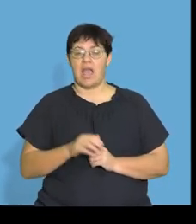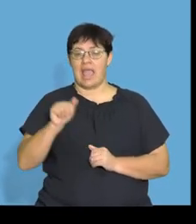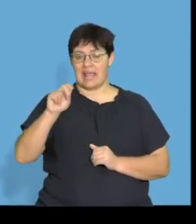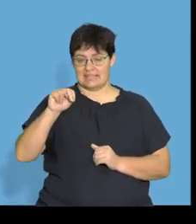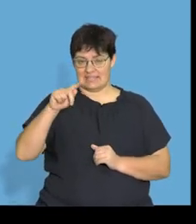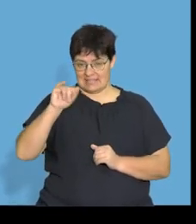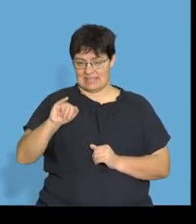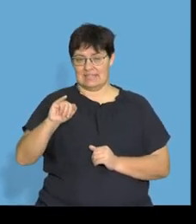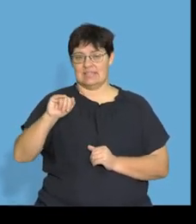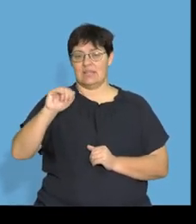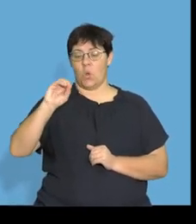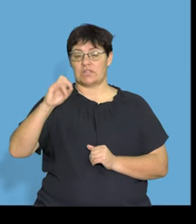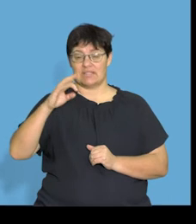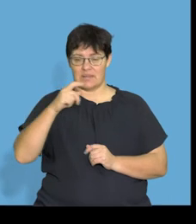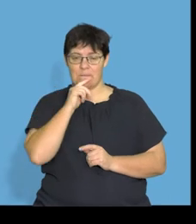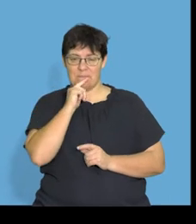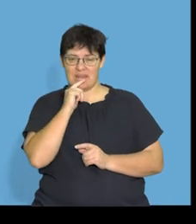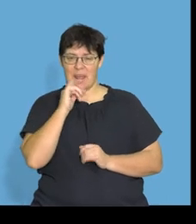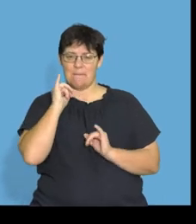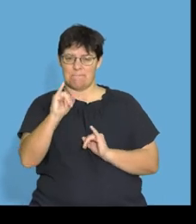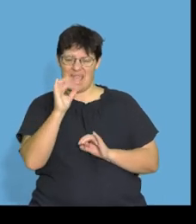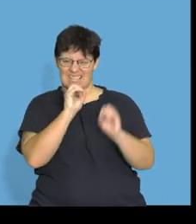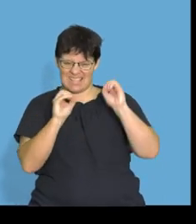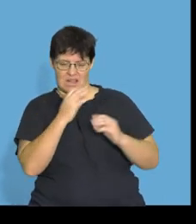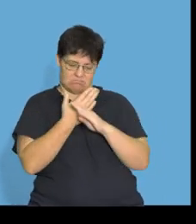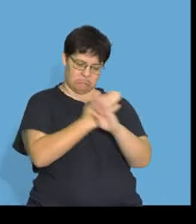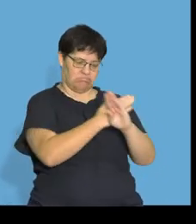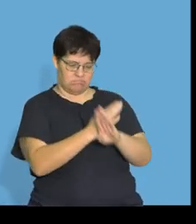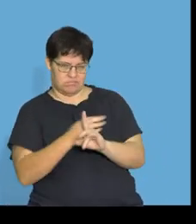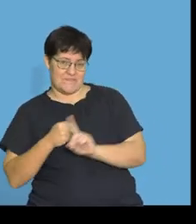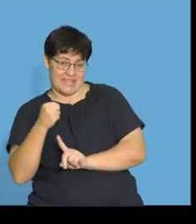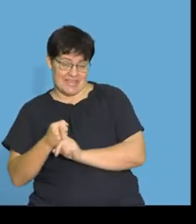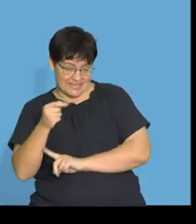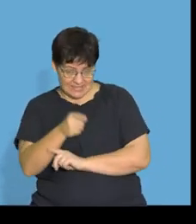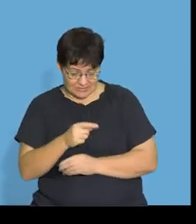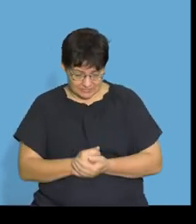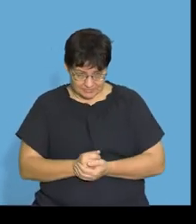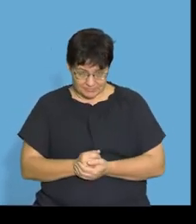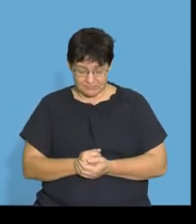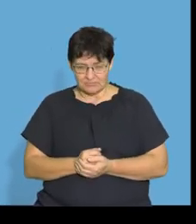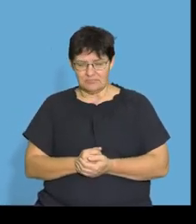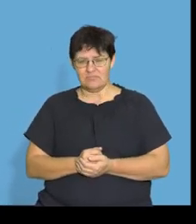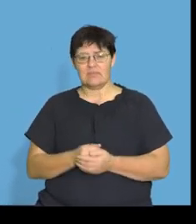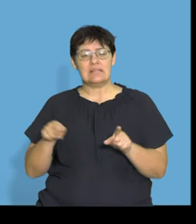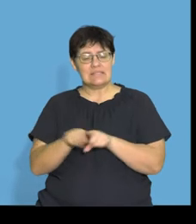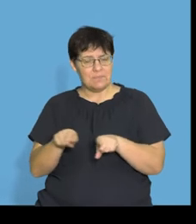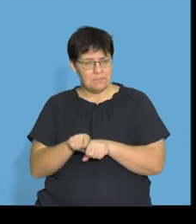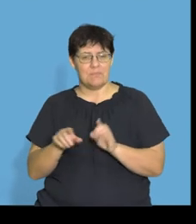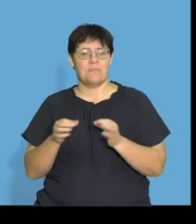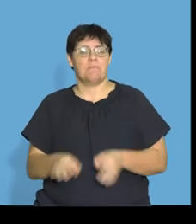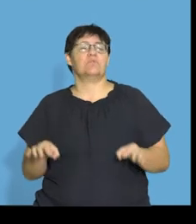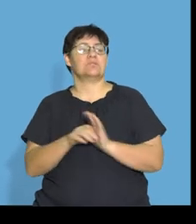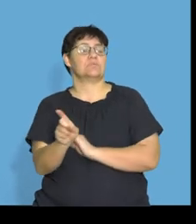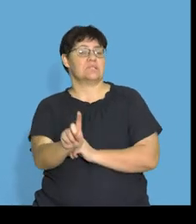again, it is an antioxidant. And what does it mean? It tries to get all those bad cells out of our body.